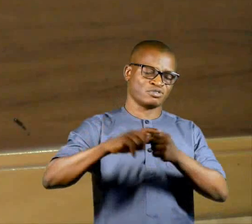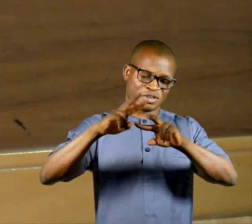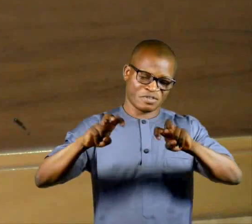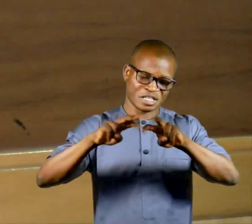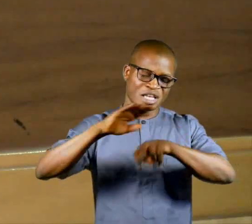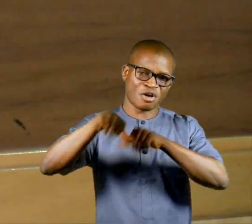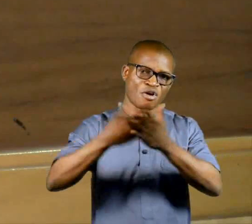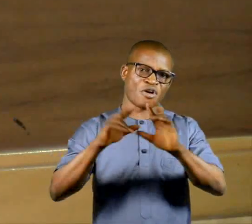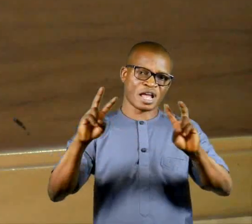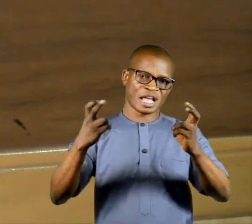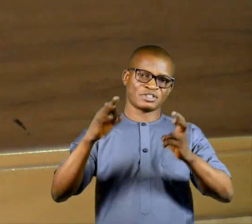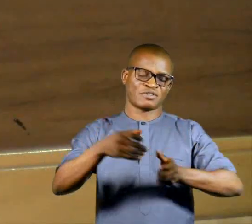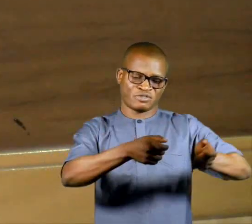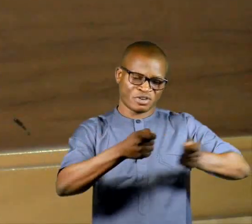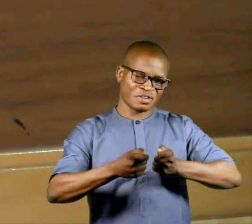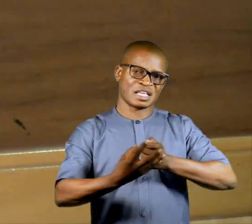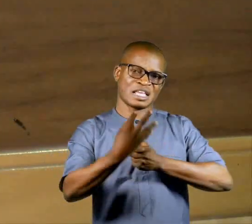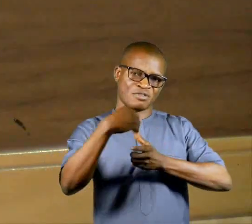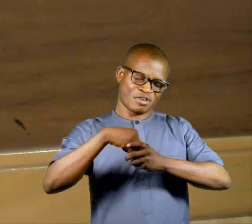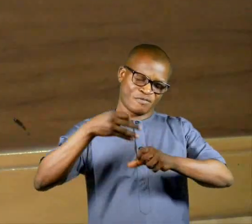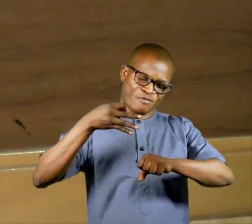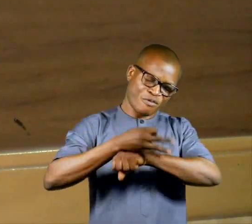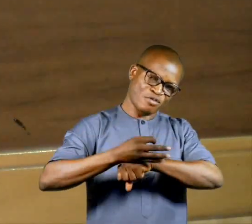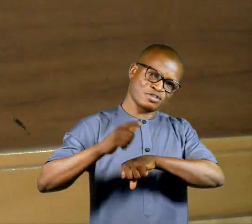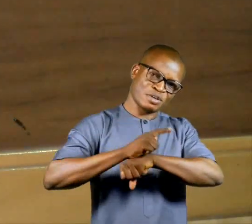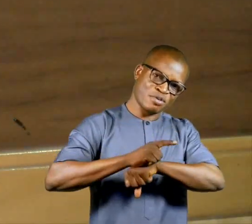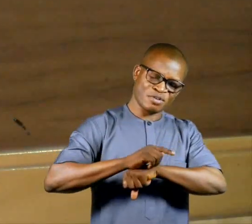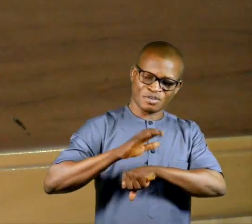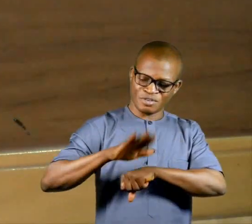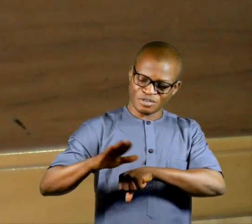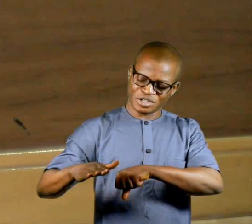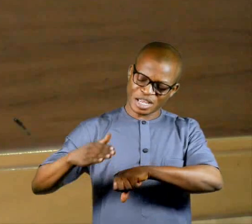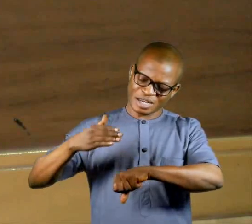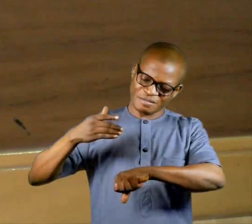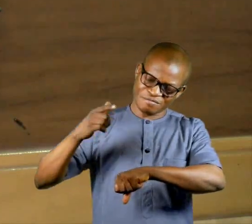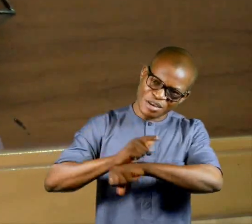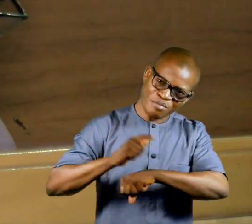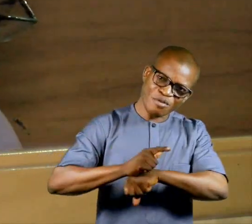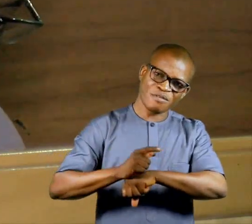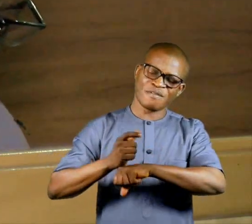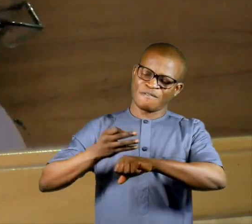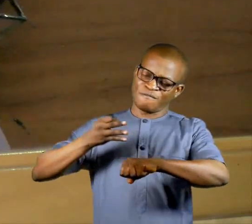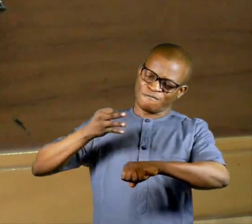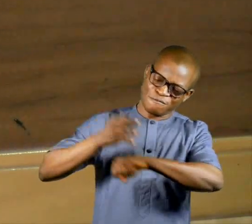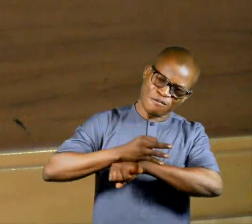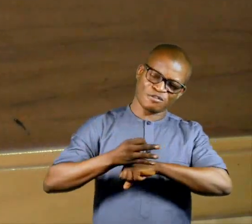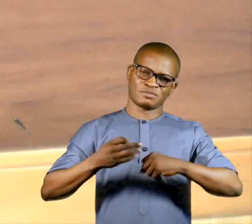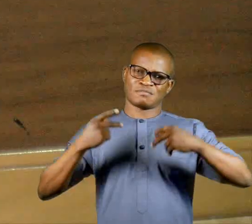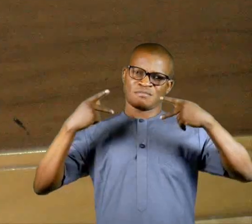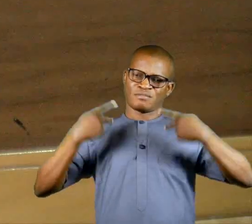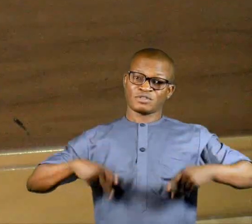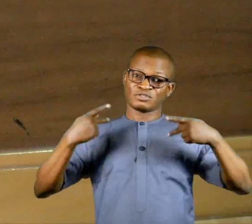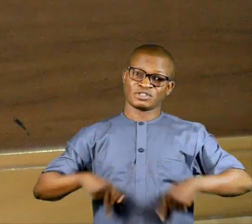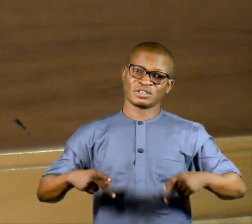trafficking in persons, including forced labor, child labor, forced prostitution, exploitative